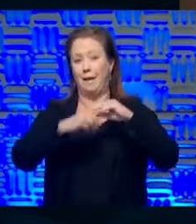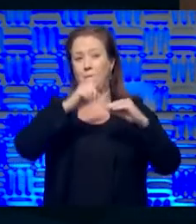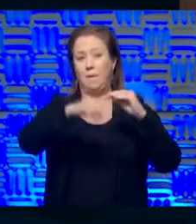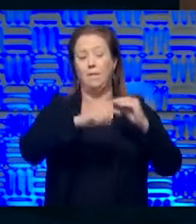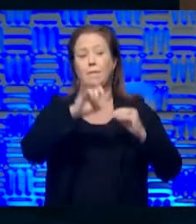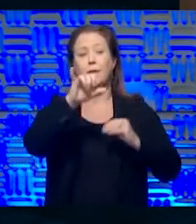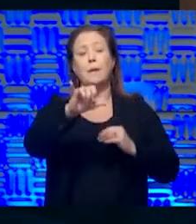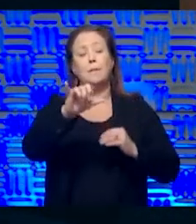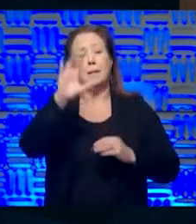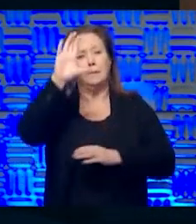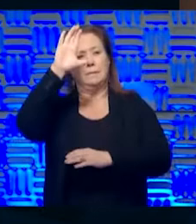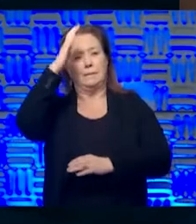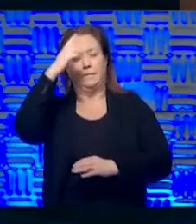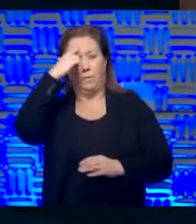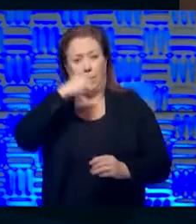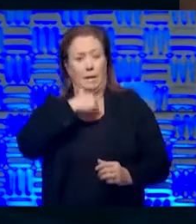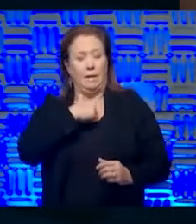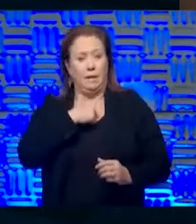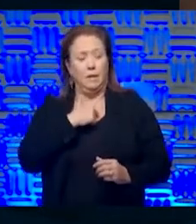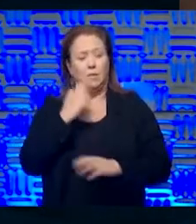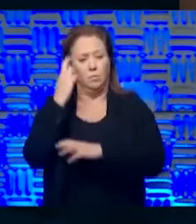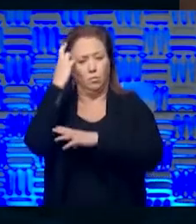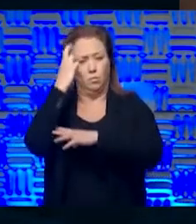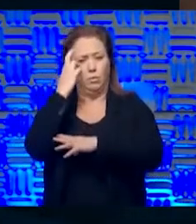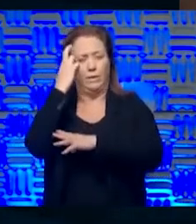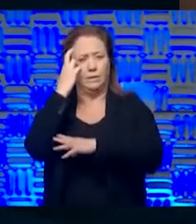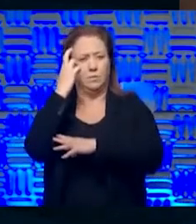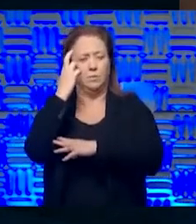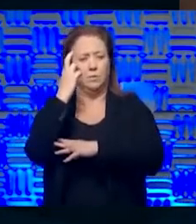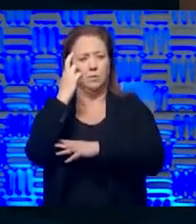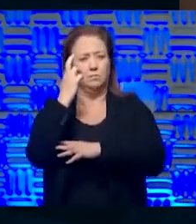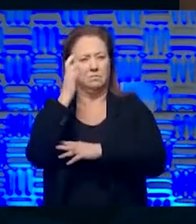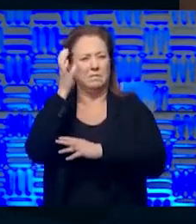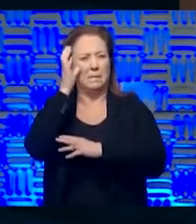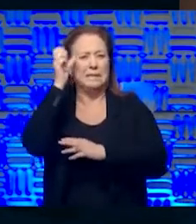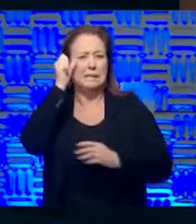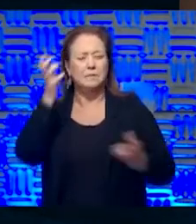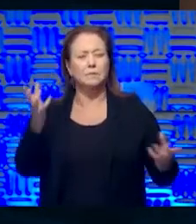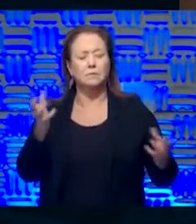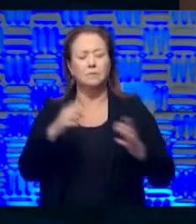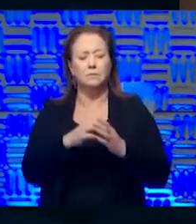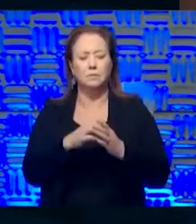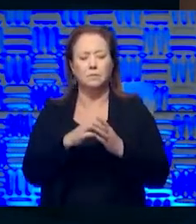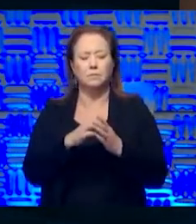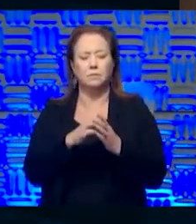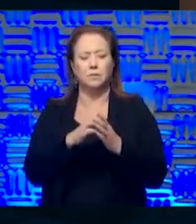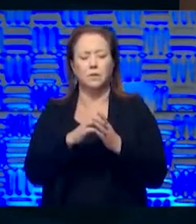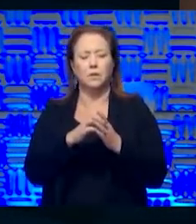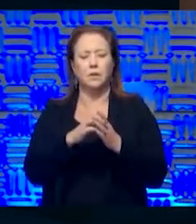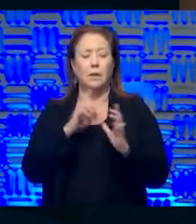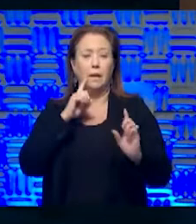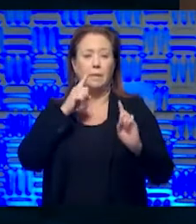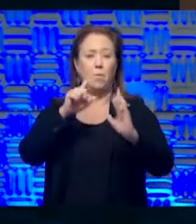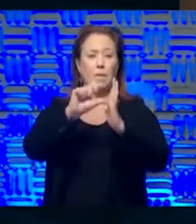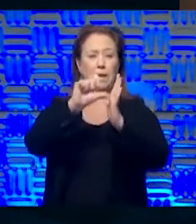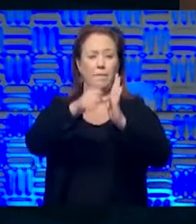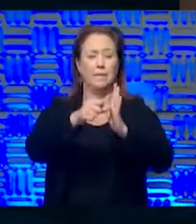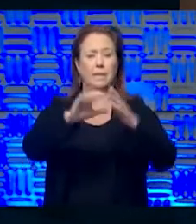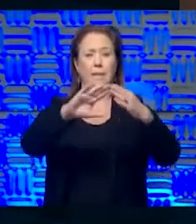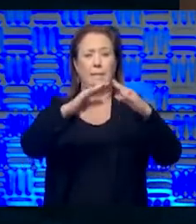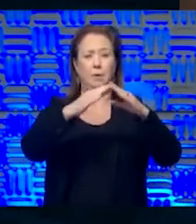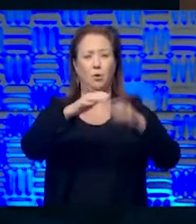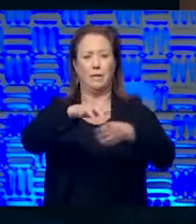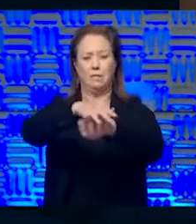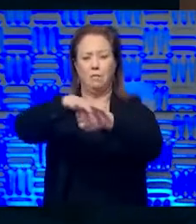it appeared to me to be something that is reasonably common sense. And I think the major point, communities,